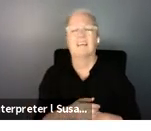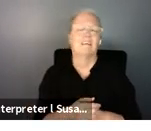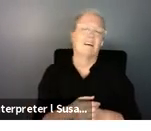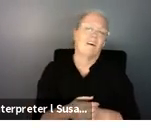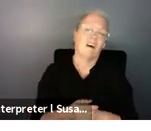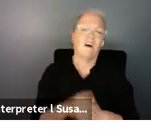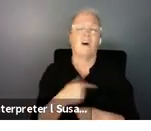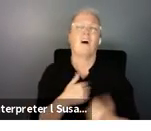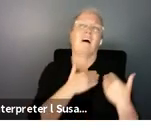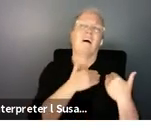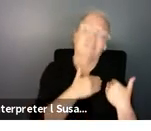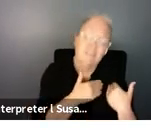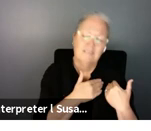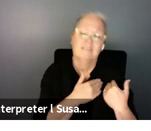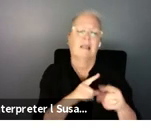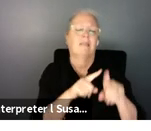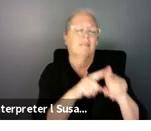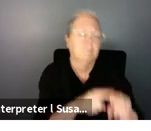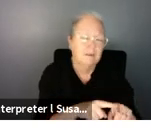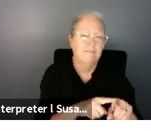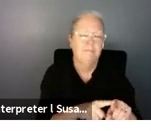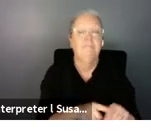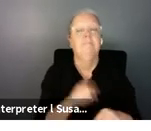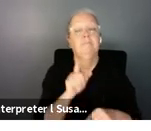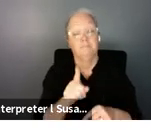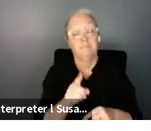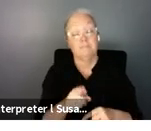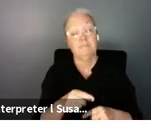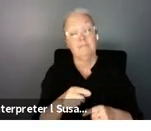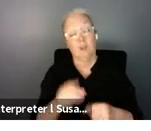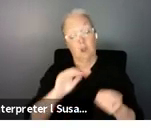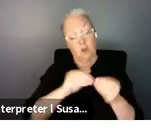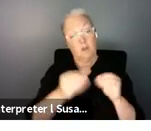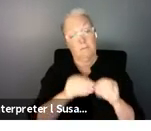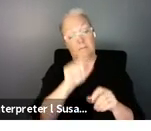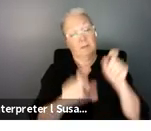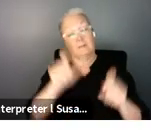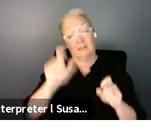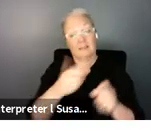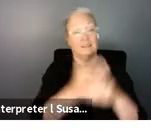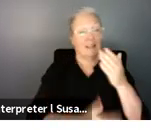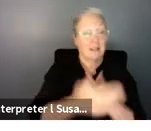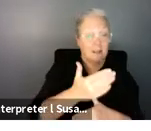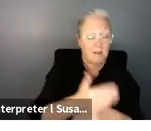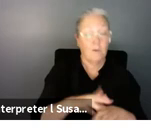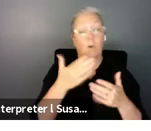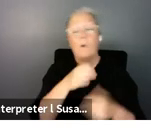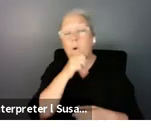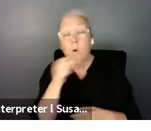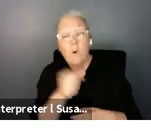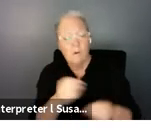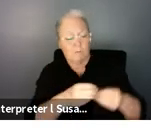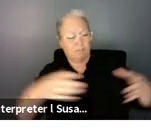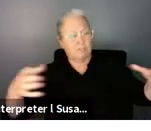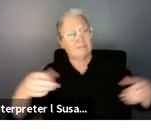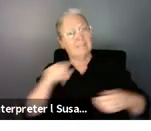burden increasing numbers of disabled and older people is evidence actually of success we want this we want to